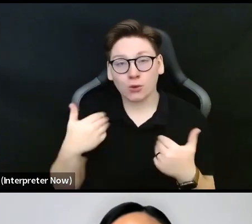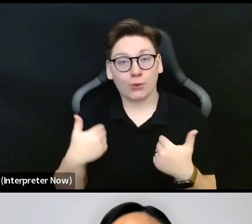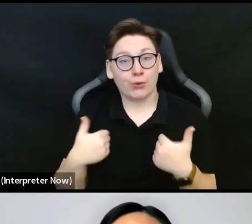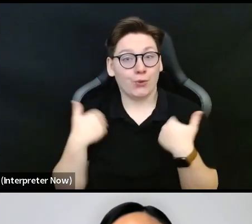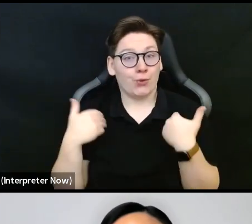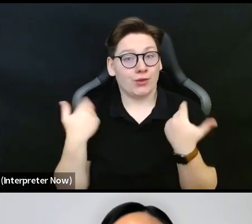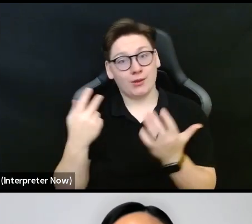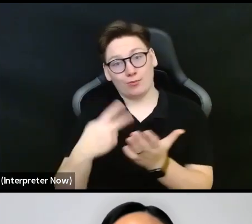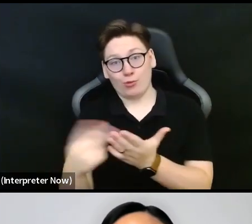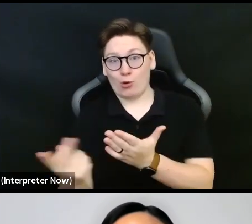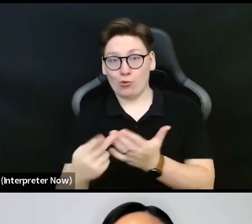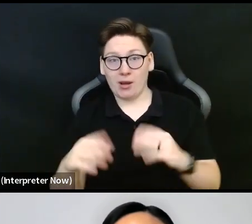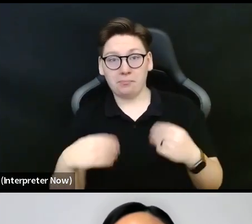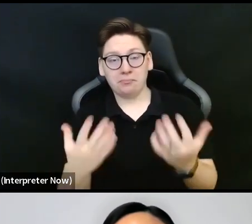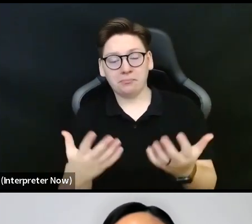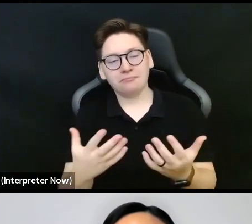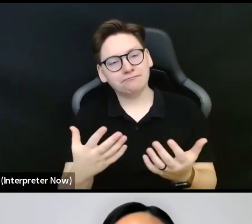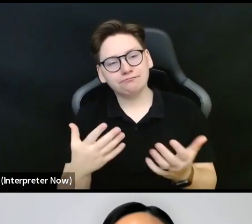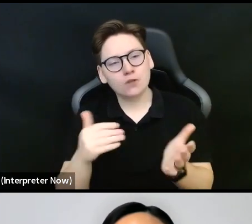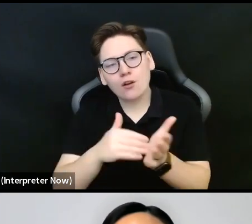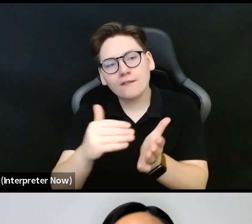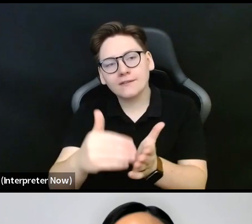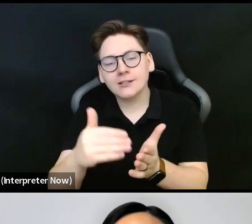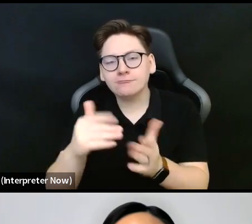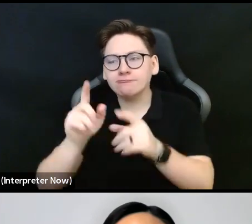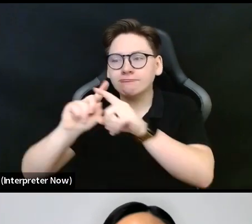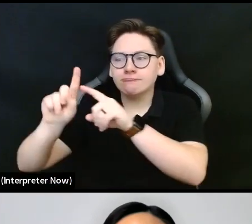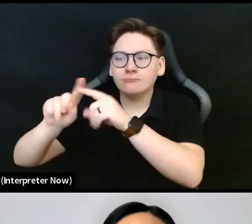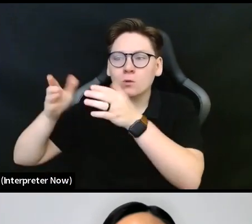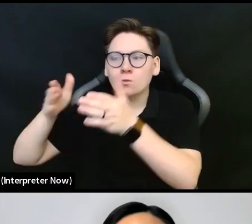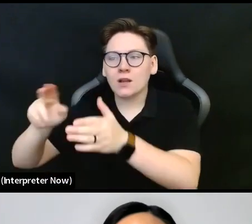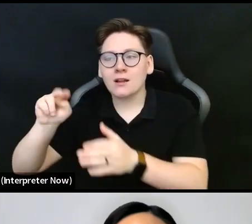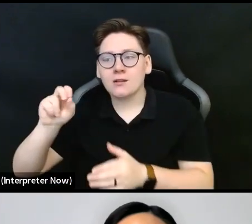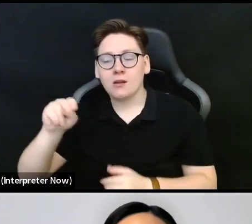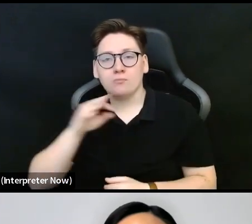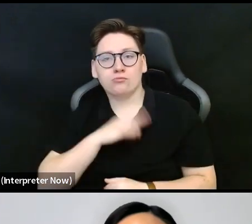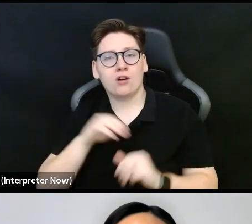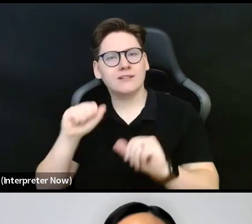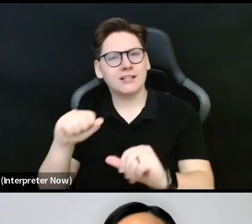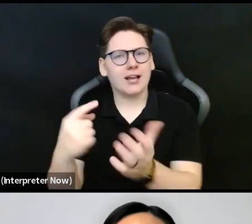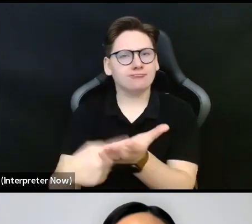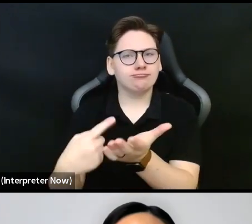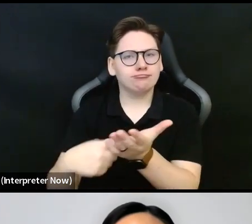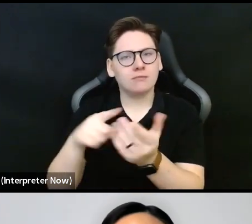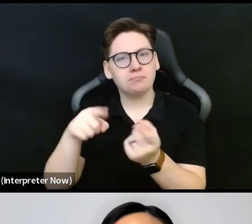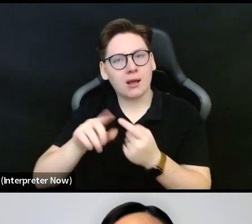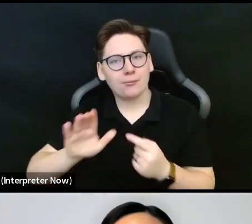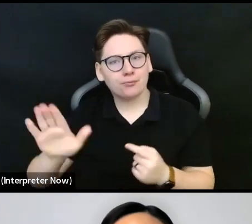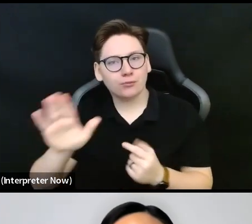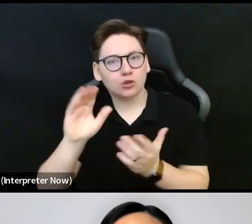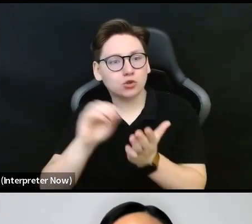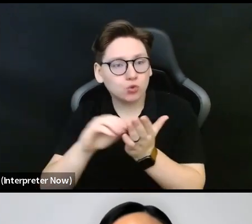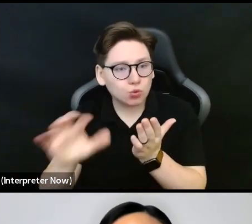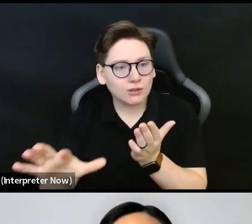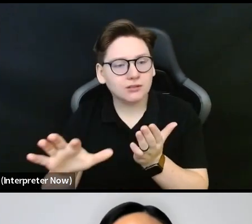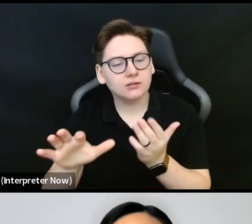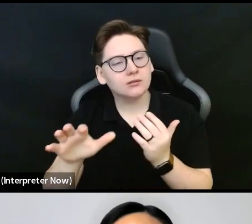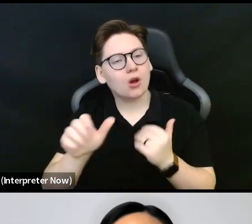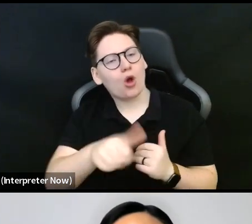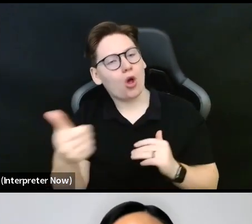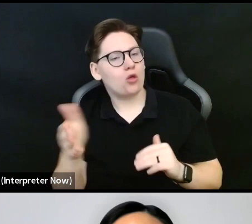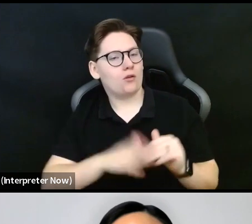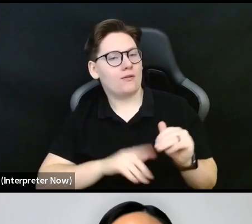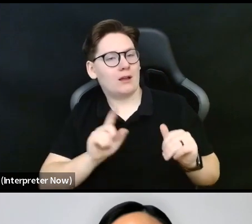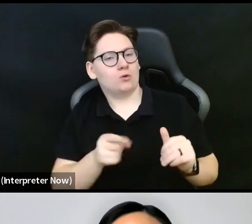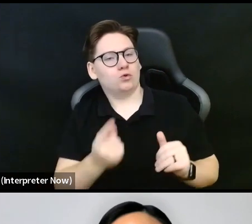We do find that there's often ways that nonprofits are able to talk about their students beyond their age, whether